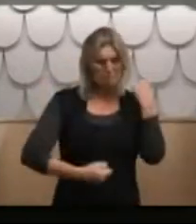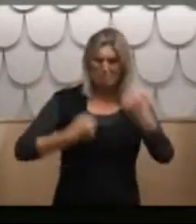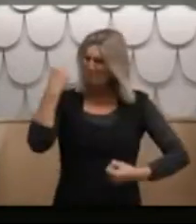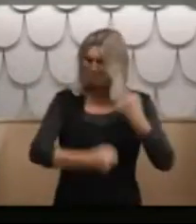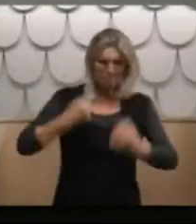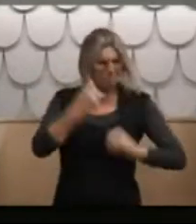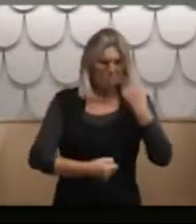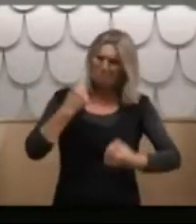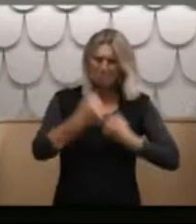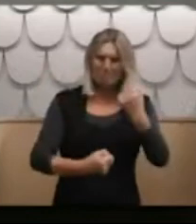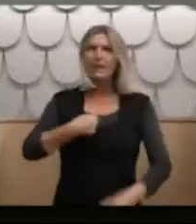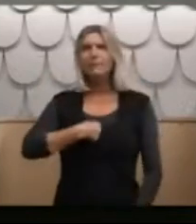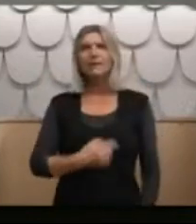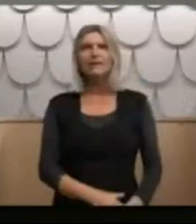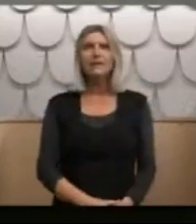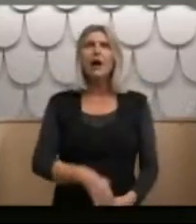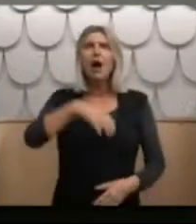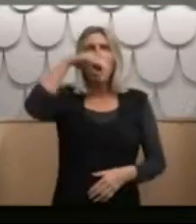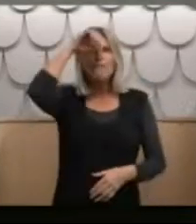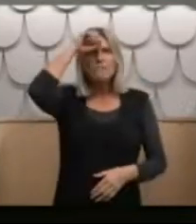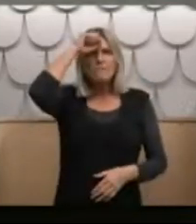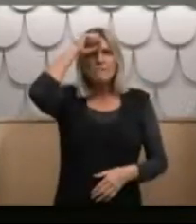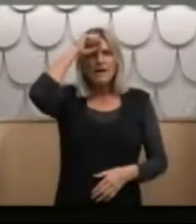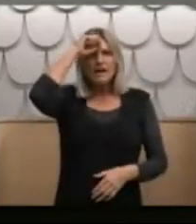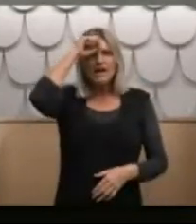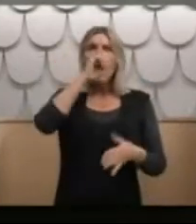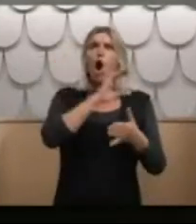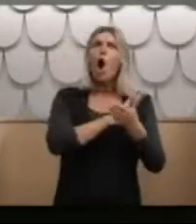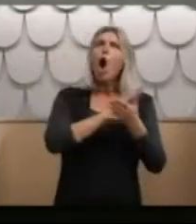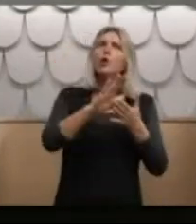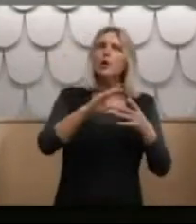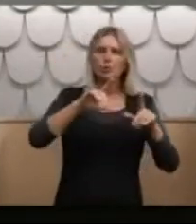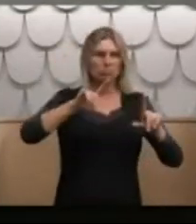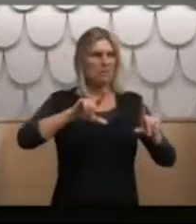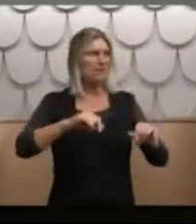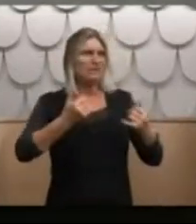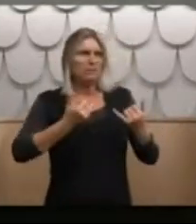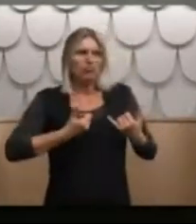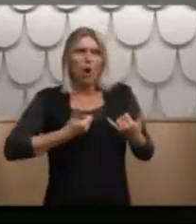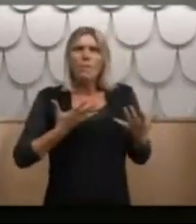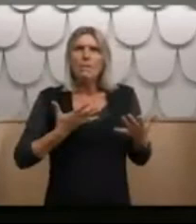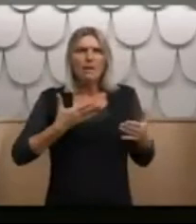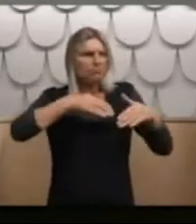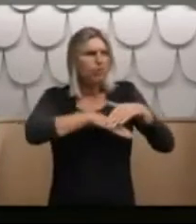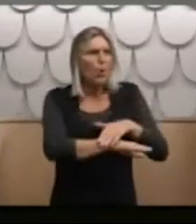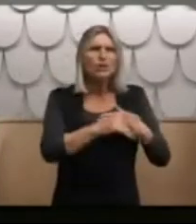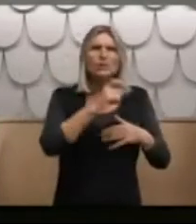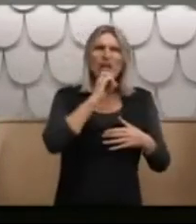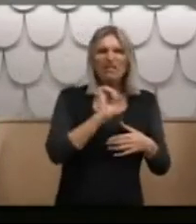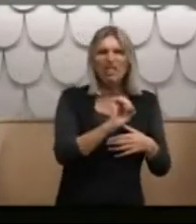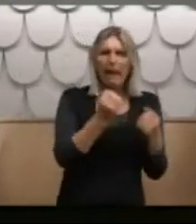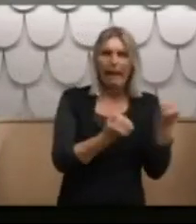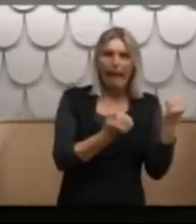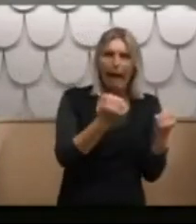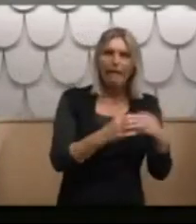I remember at Holsworth, uh, Hokio, sorry. I had done something wrong. I may have broken into a staff member's car. I